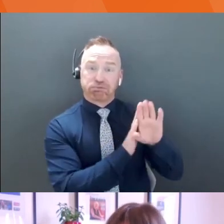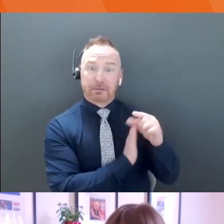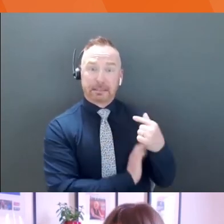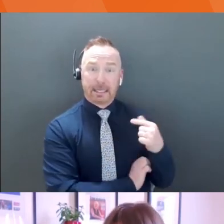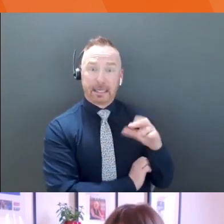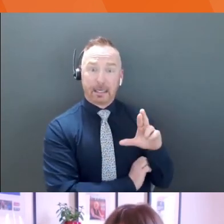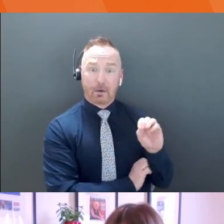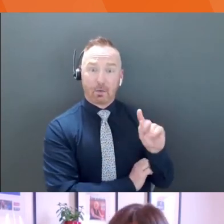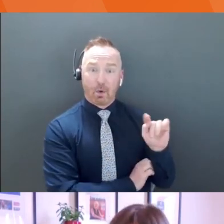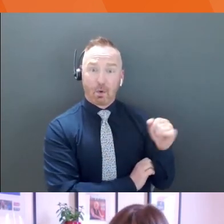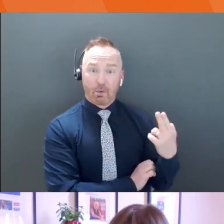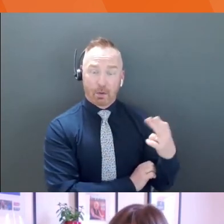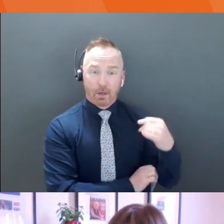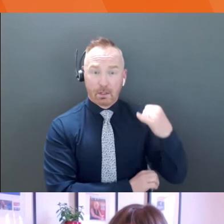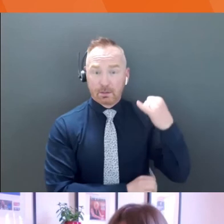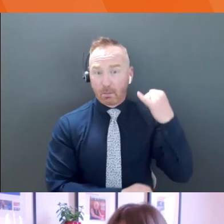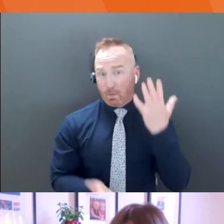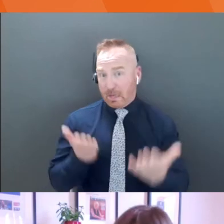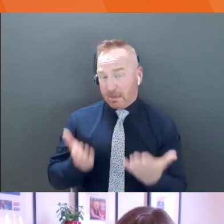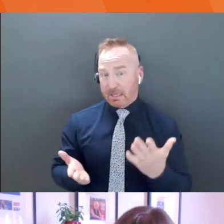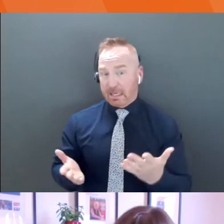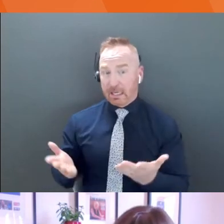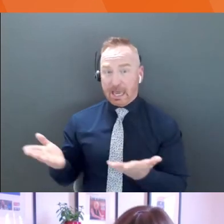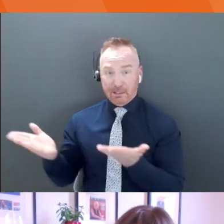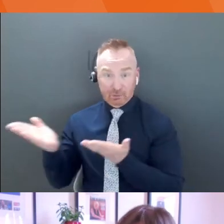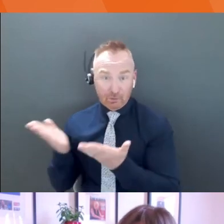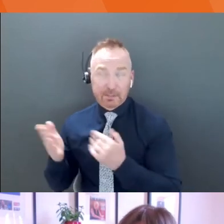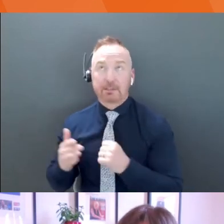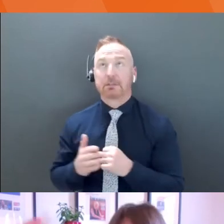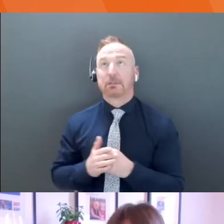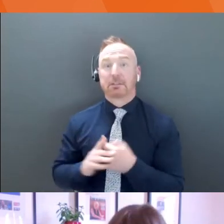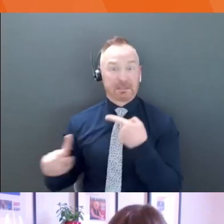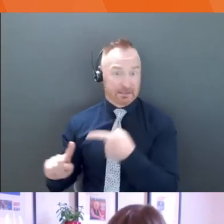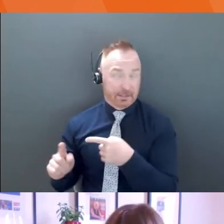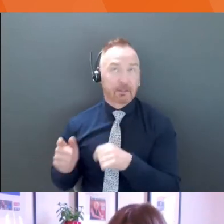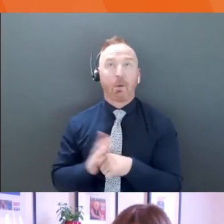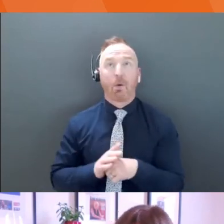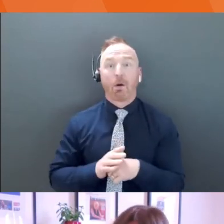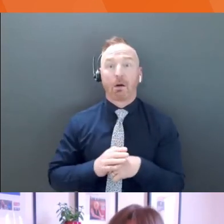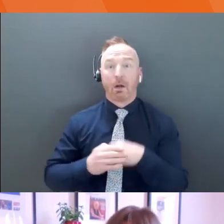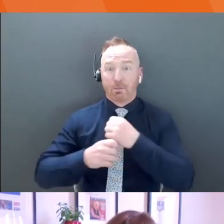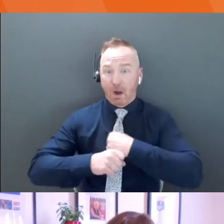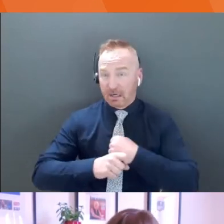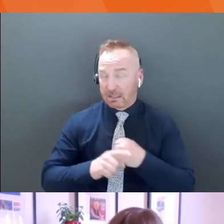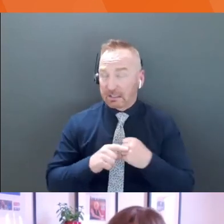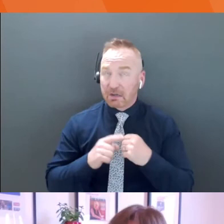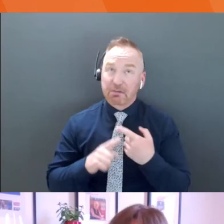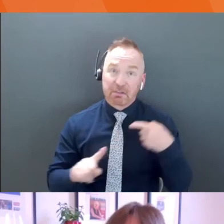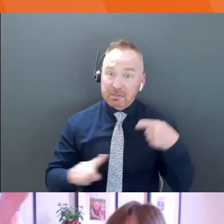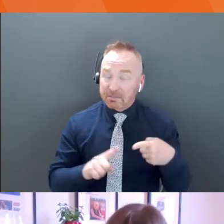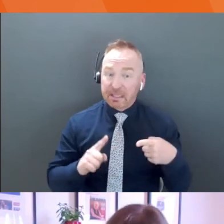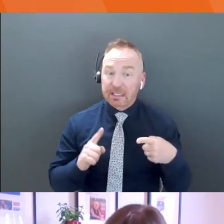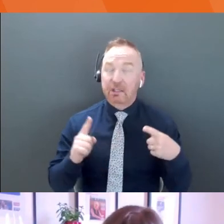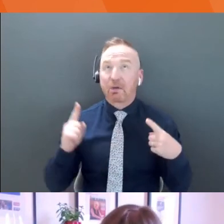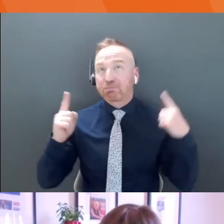there might be a service or product that you can, that you're thinking about. And that might be something you'd tease in your revenue stream to say, and